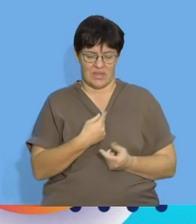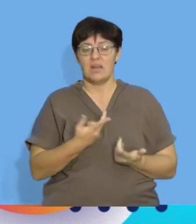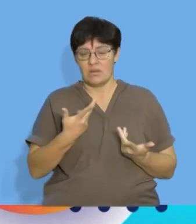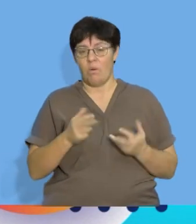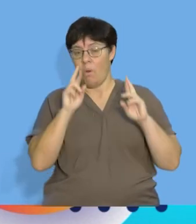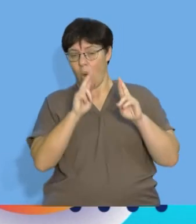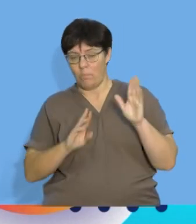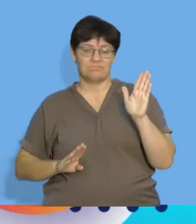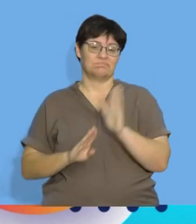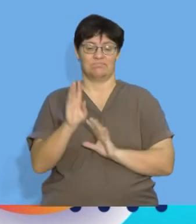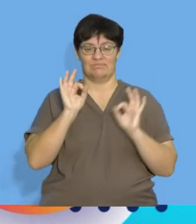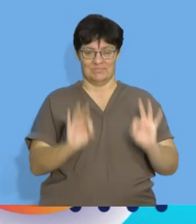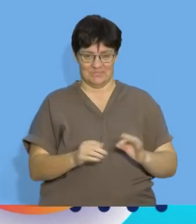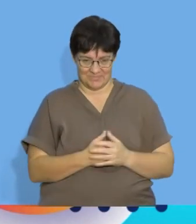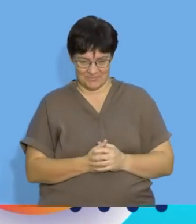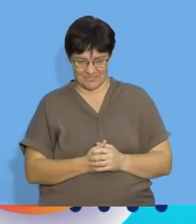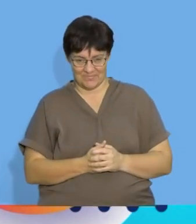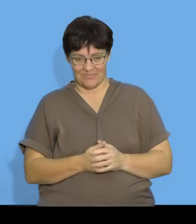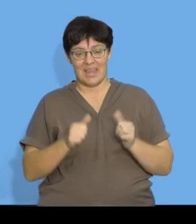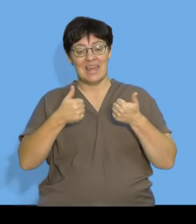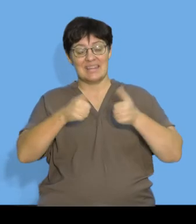altogether let's look at the next example